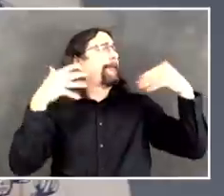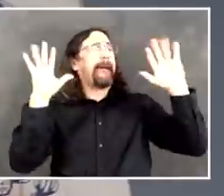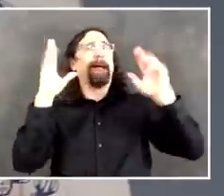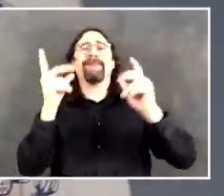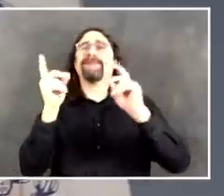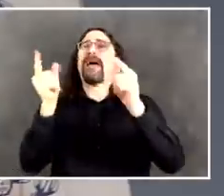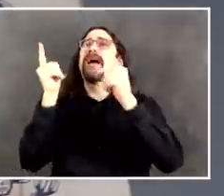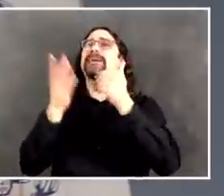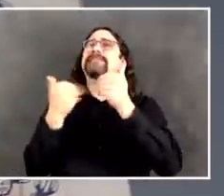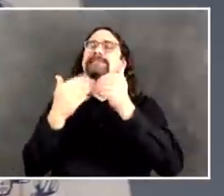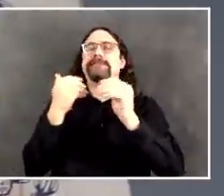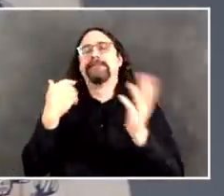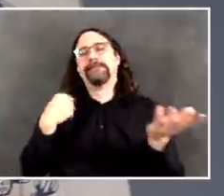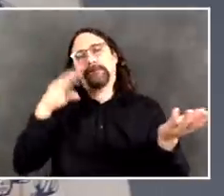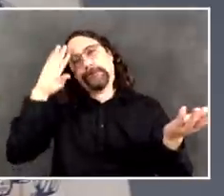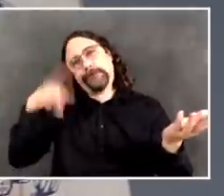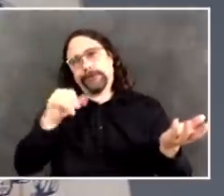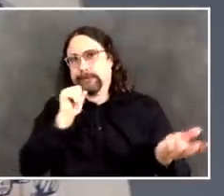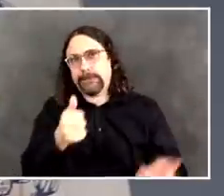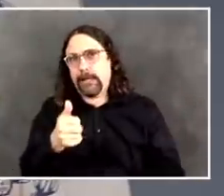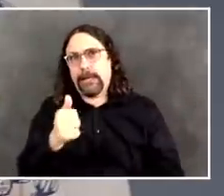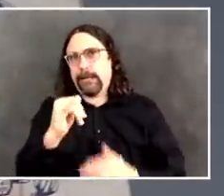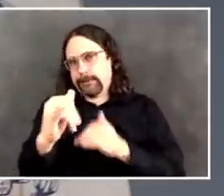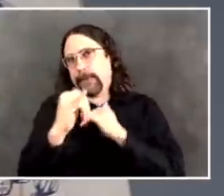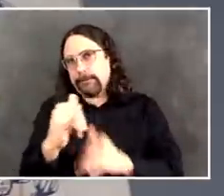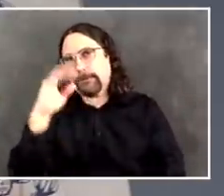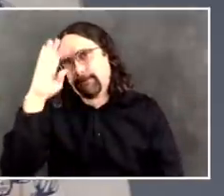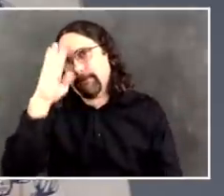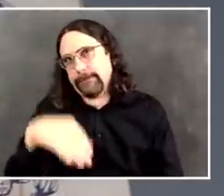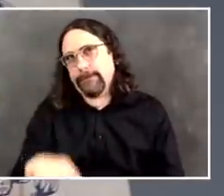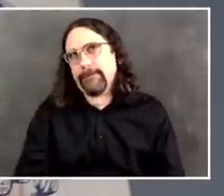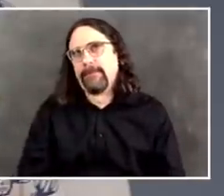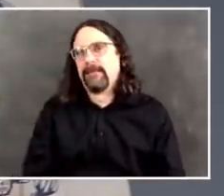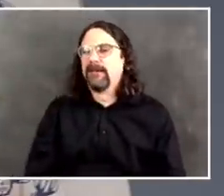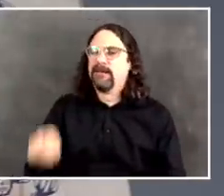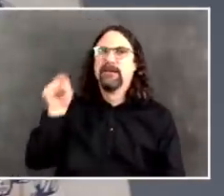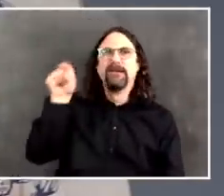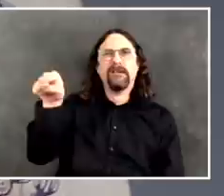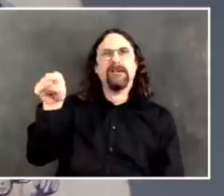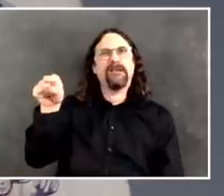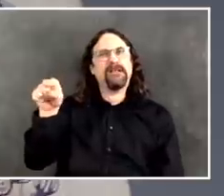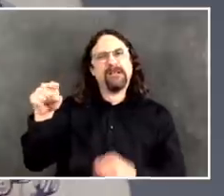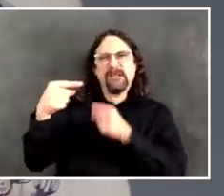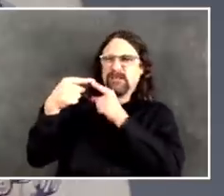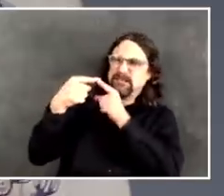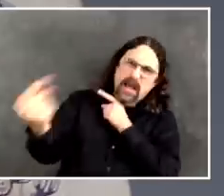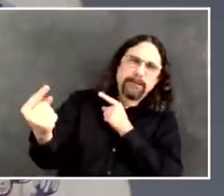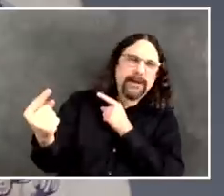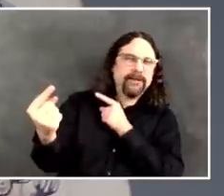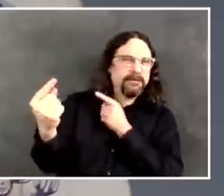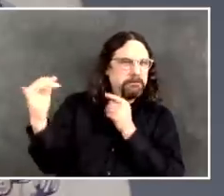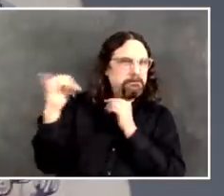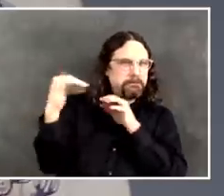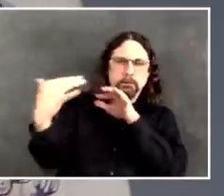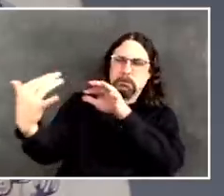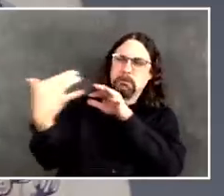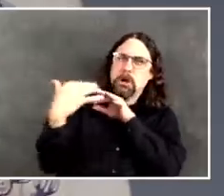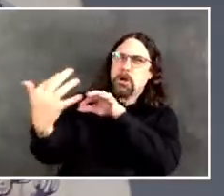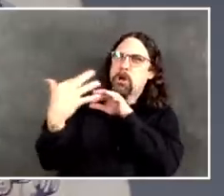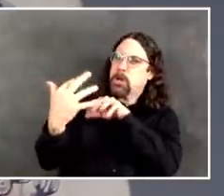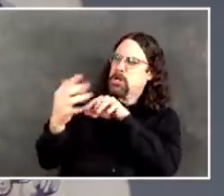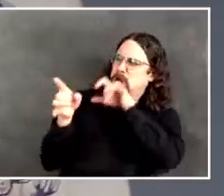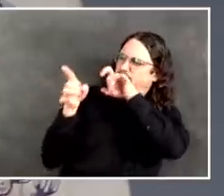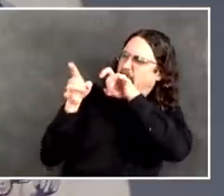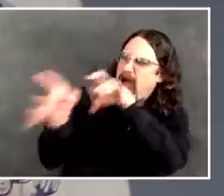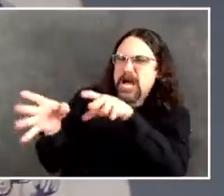are waging. It's a fight that we all have to participate in and again New Yorkers have been outstanding and taking up this